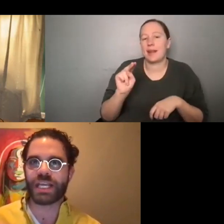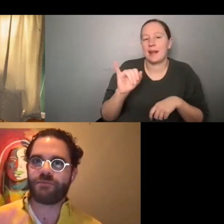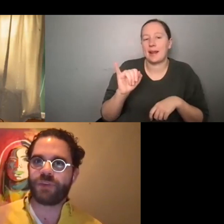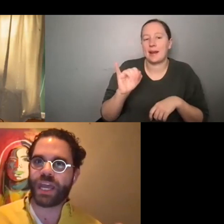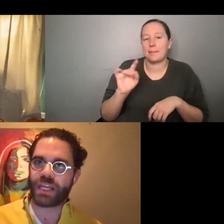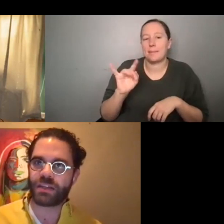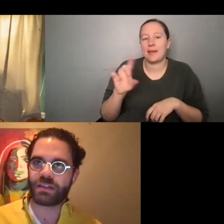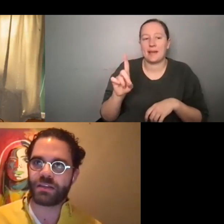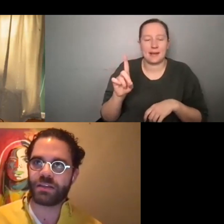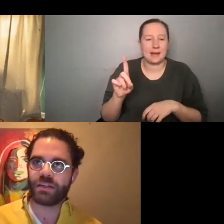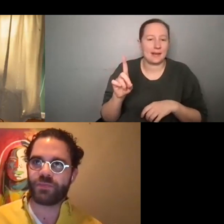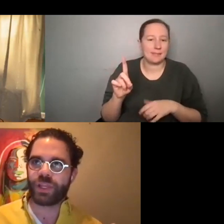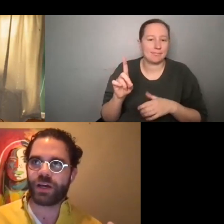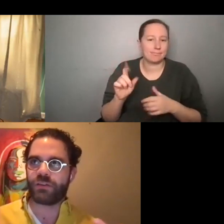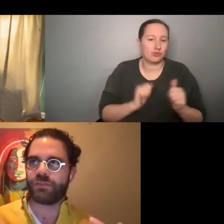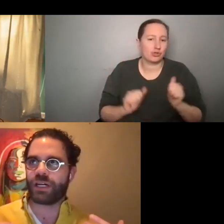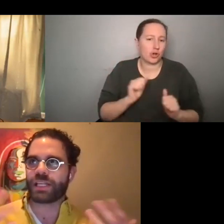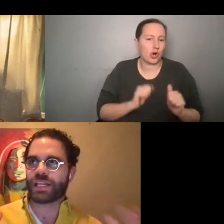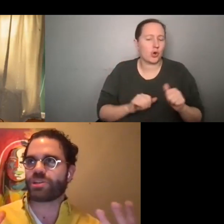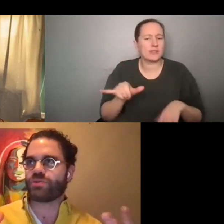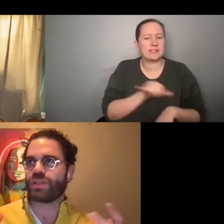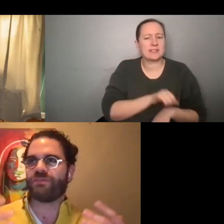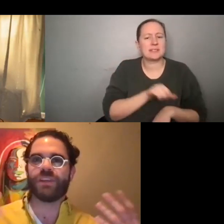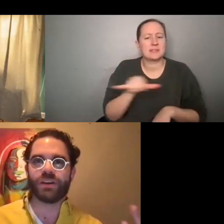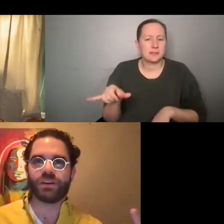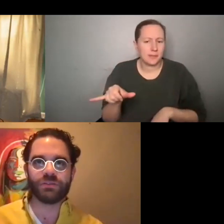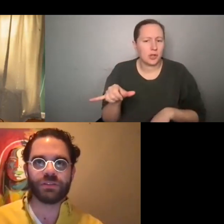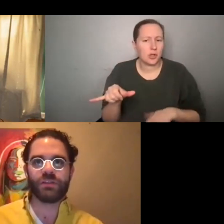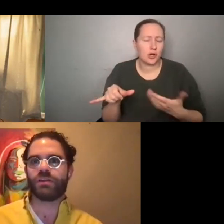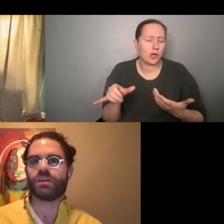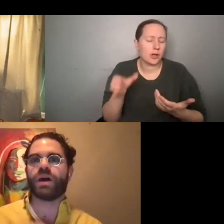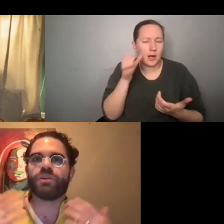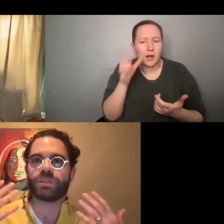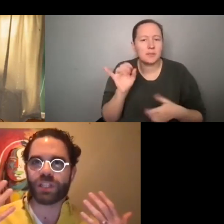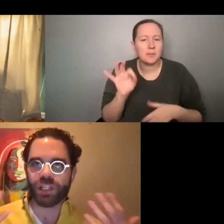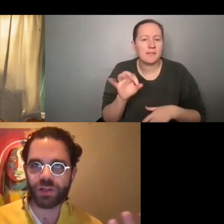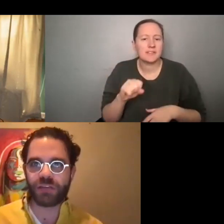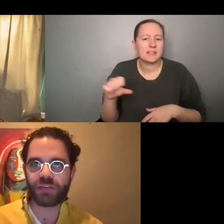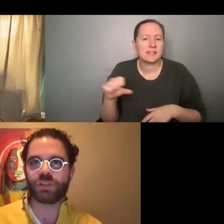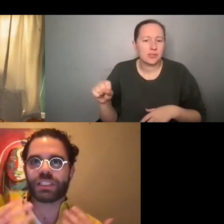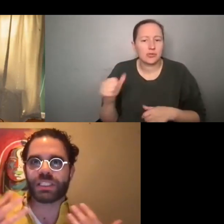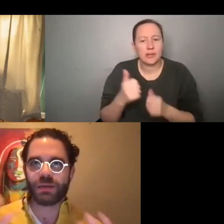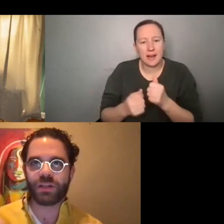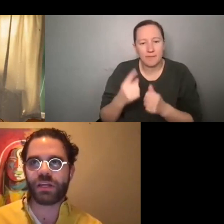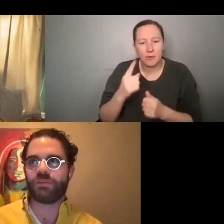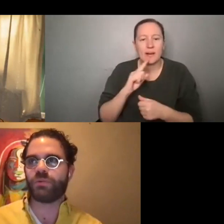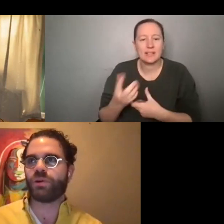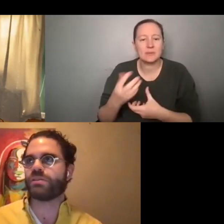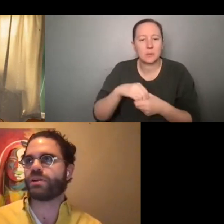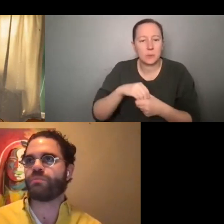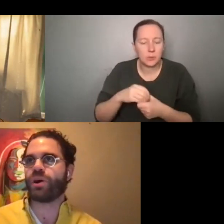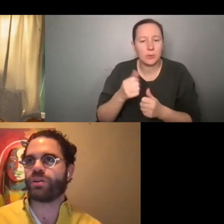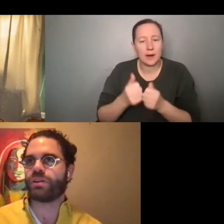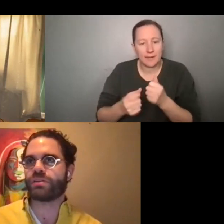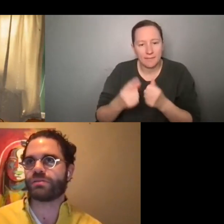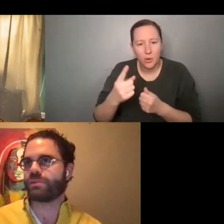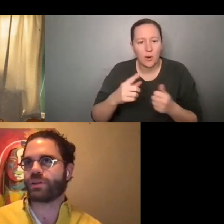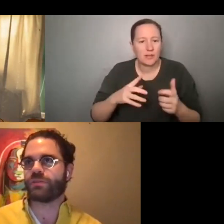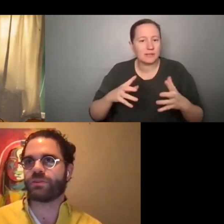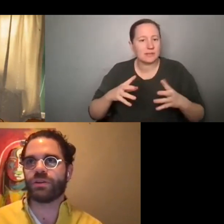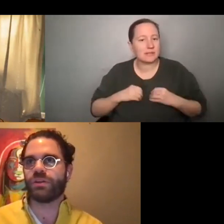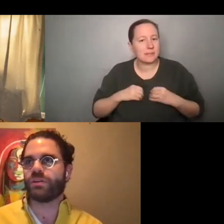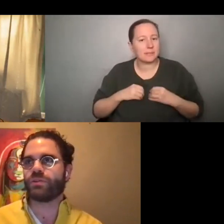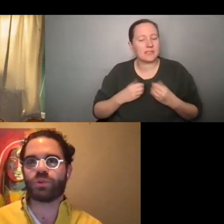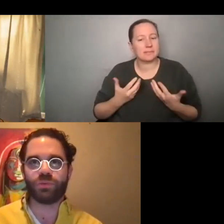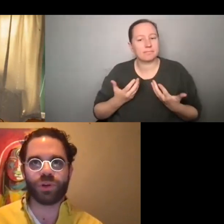in the same vein of a Sesame Street feel, you know, everyone's included, everyone's accepted, everyone's, you know, part of this,